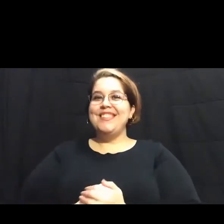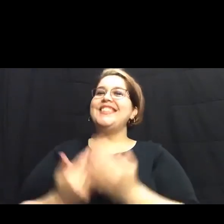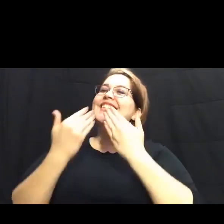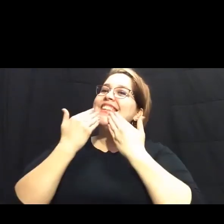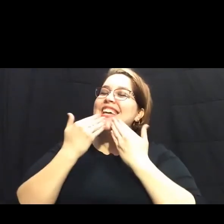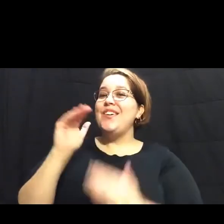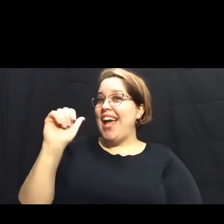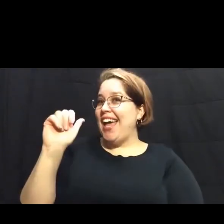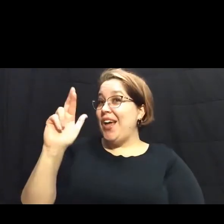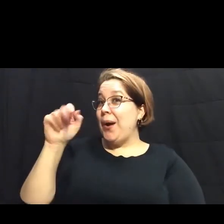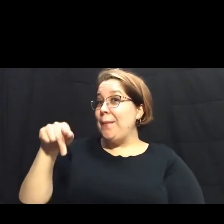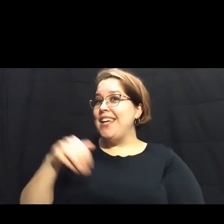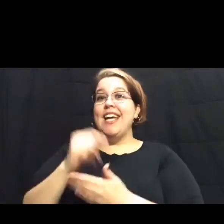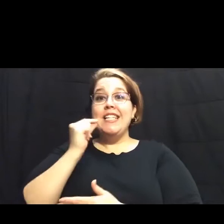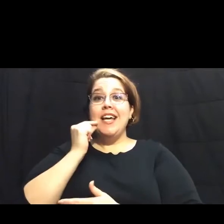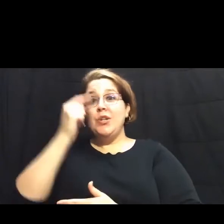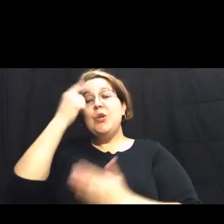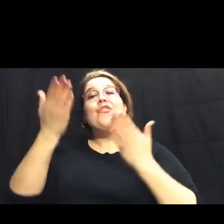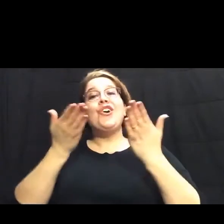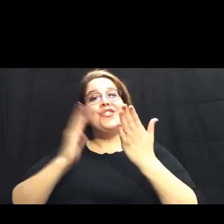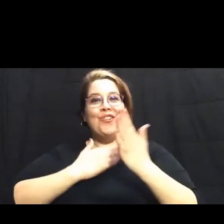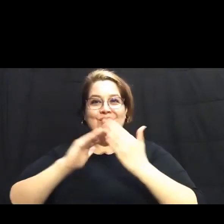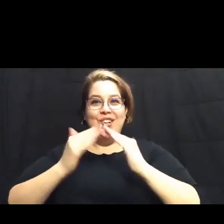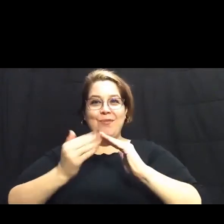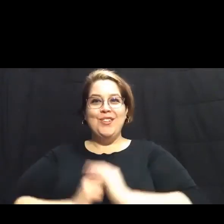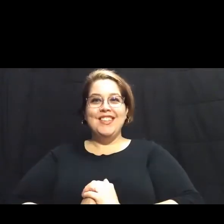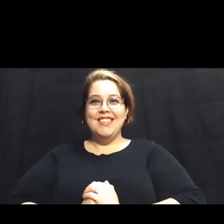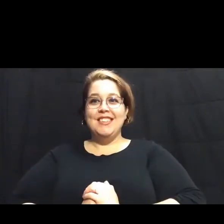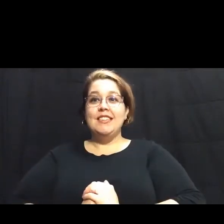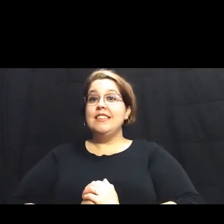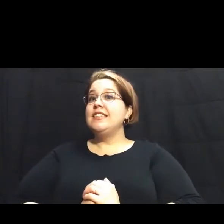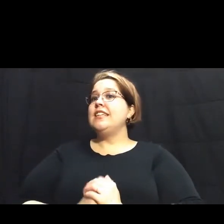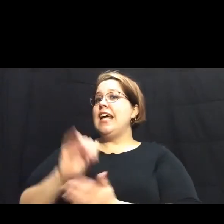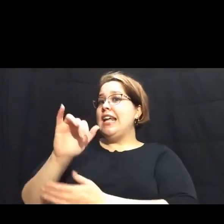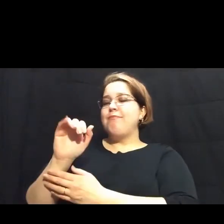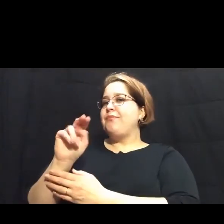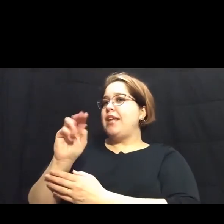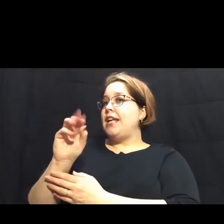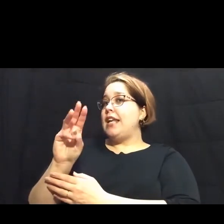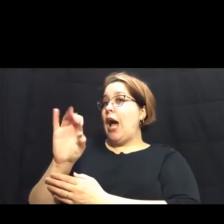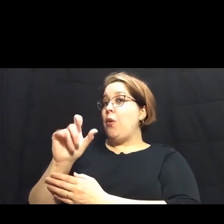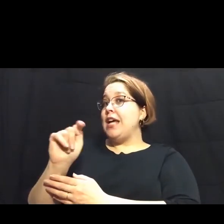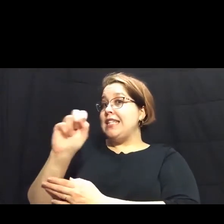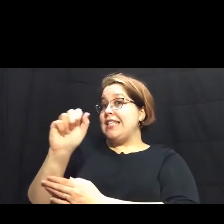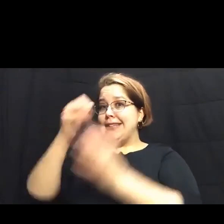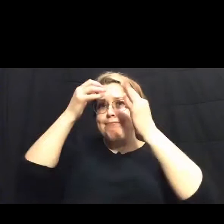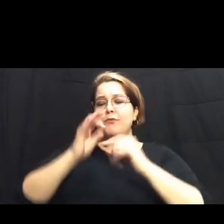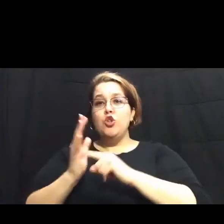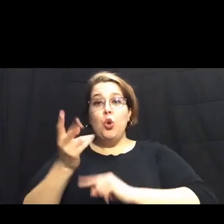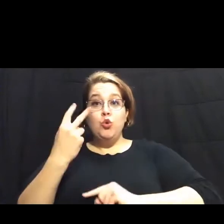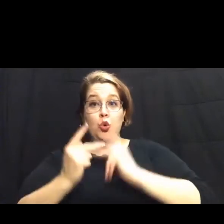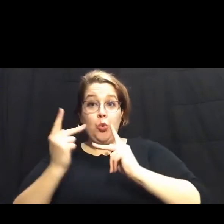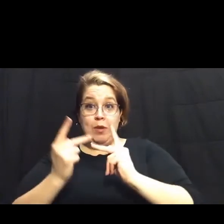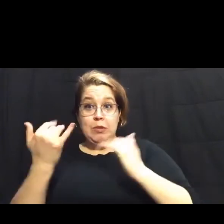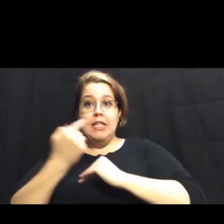AARP in San Antonio for your service to our community. Now cast essay has decided to feature two candidates tonight based on our